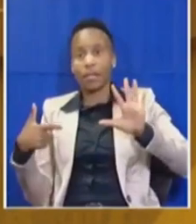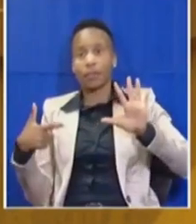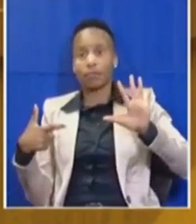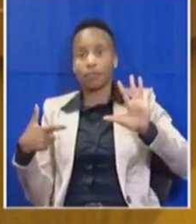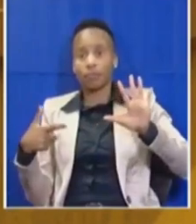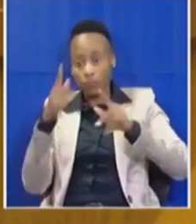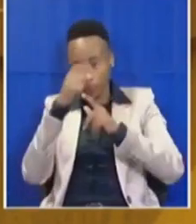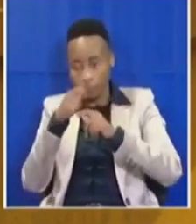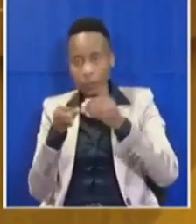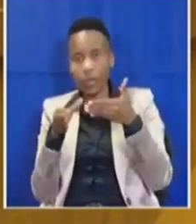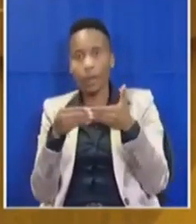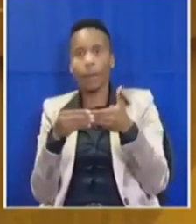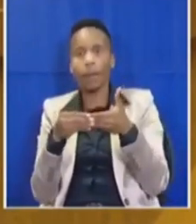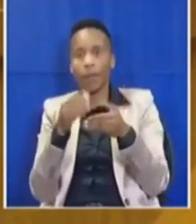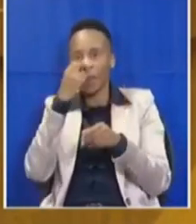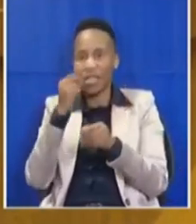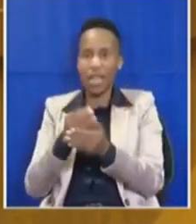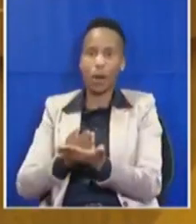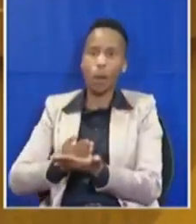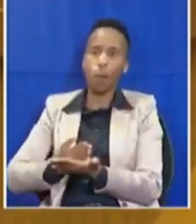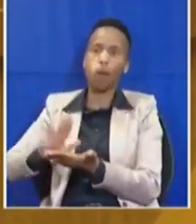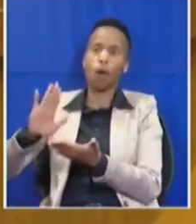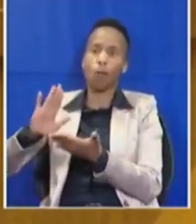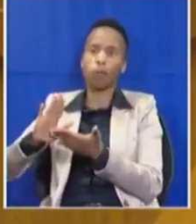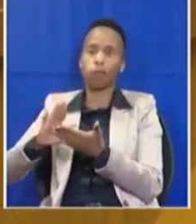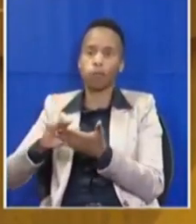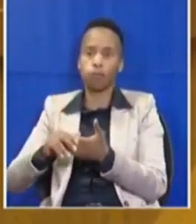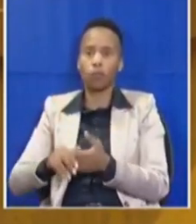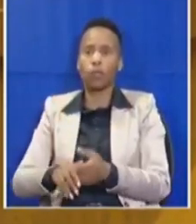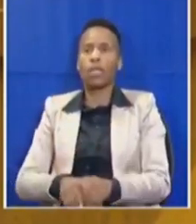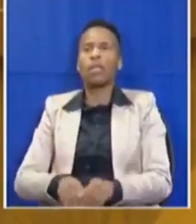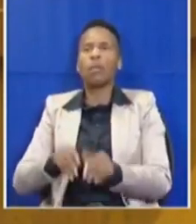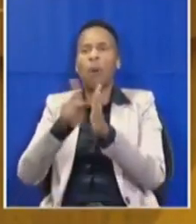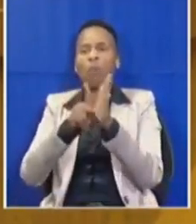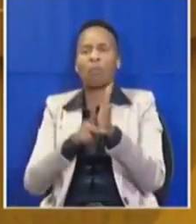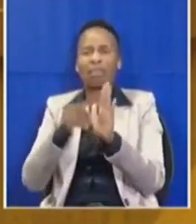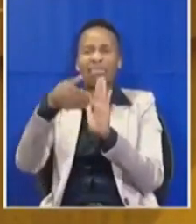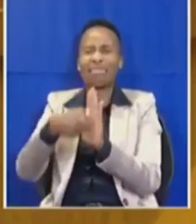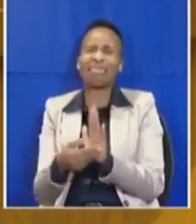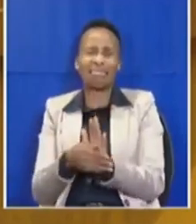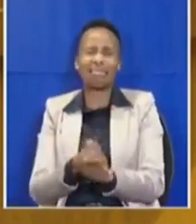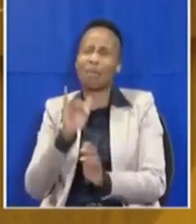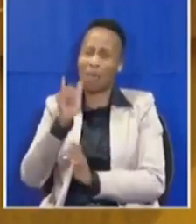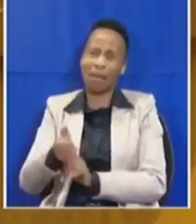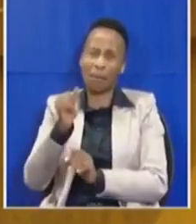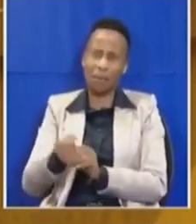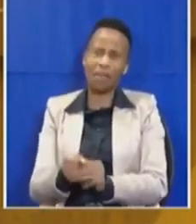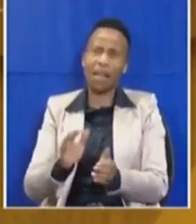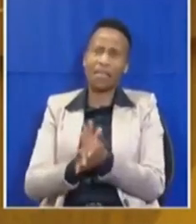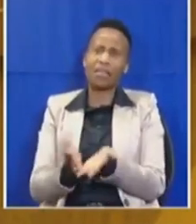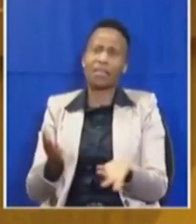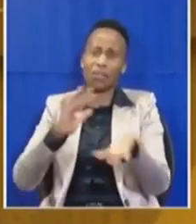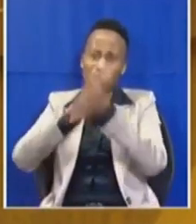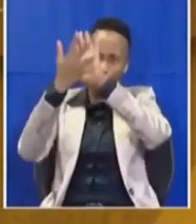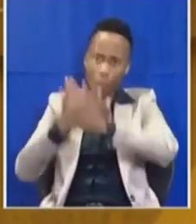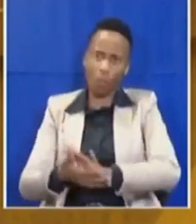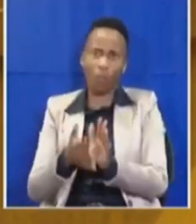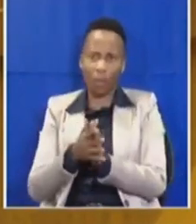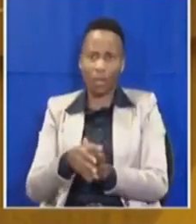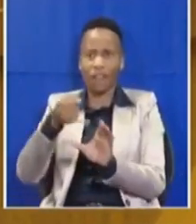we need to scrap reckless populist policies that are destroying investor confidence in our country.